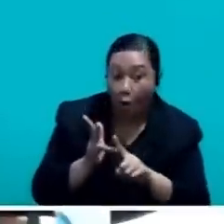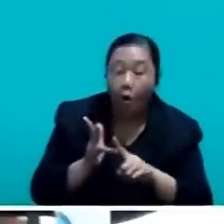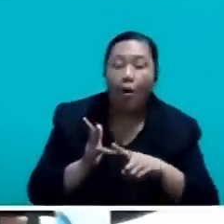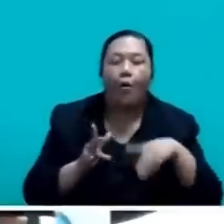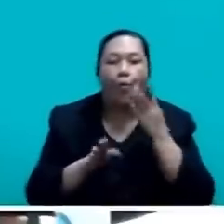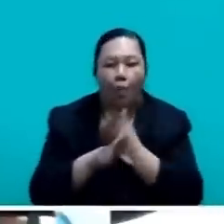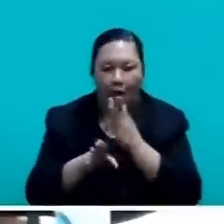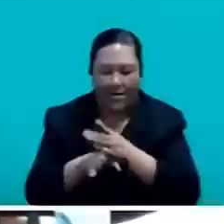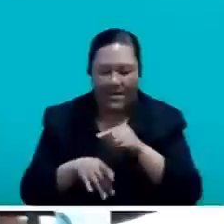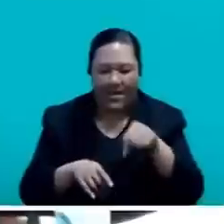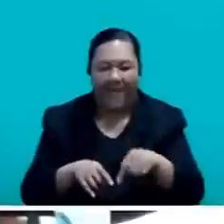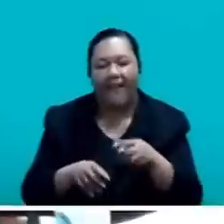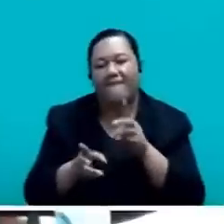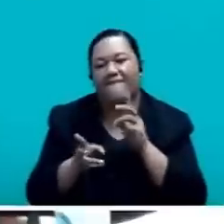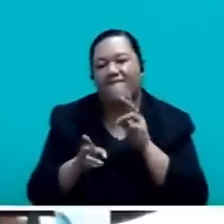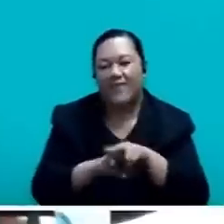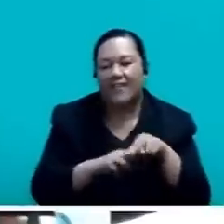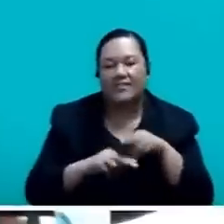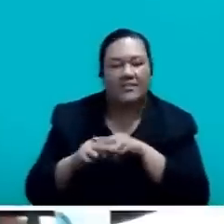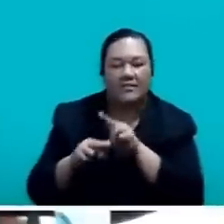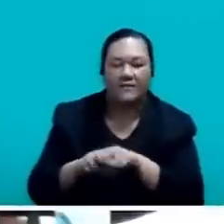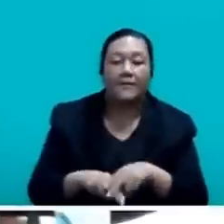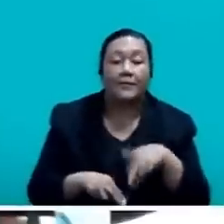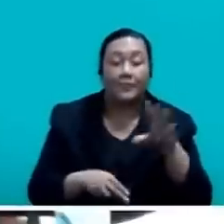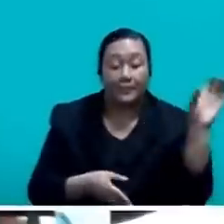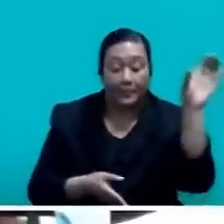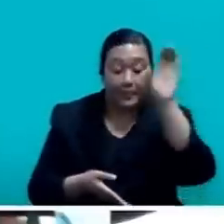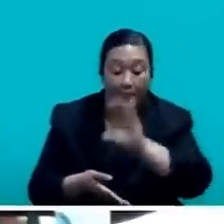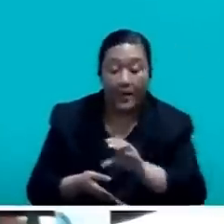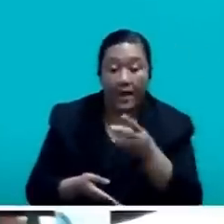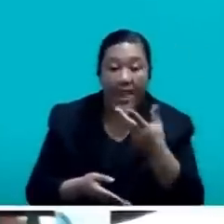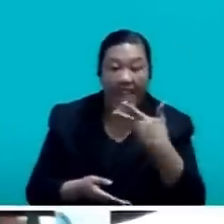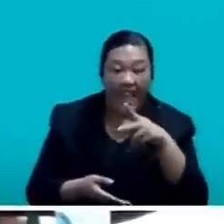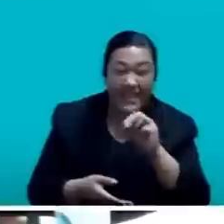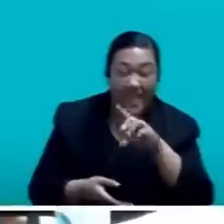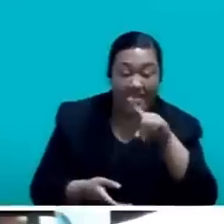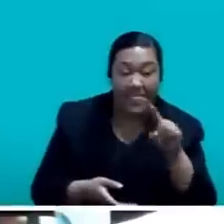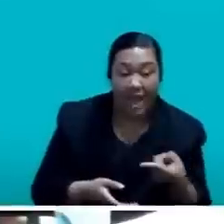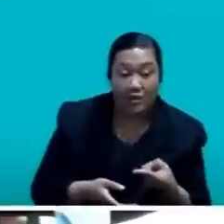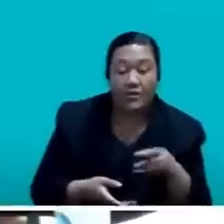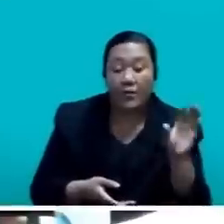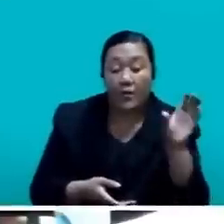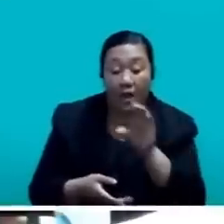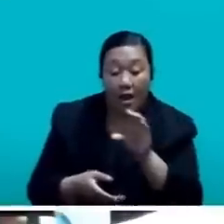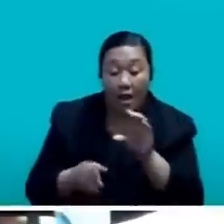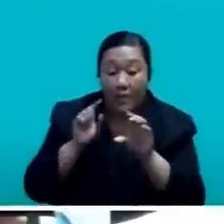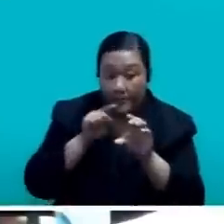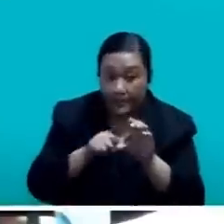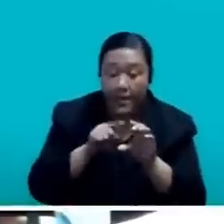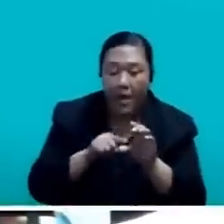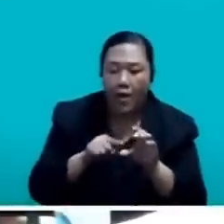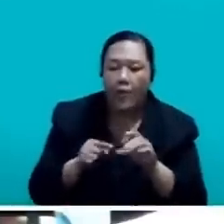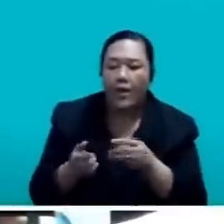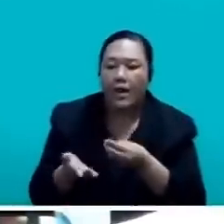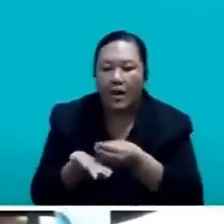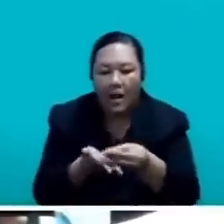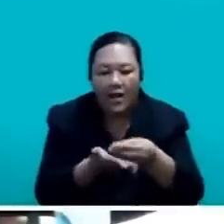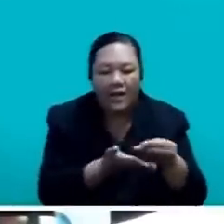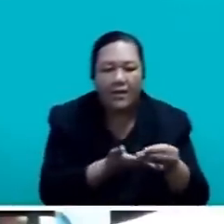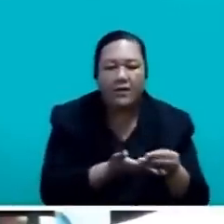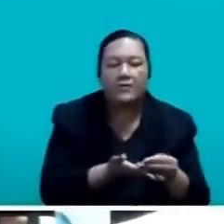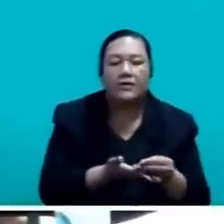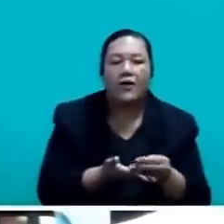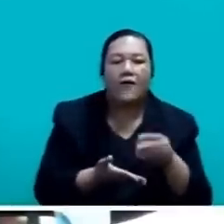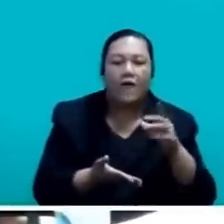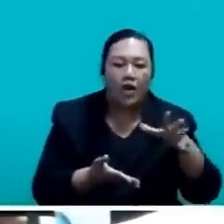Mr. Speaker, the allocation of $80,000 will also fund the initiative as an expert of knowledge and